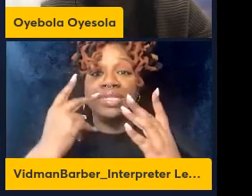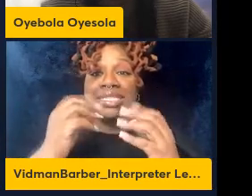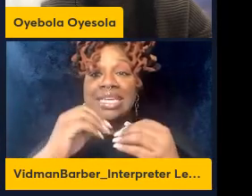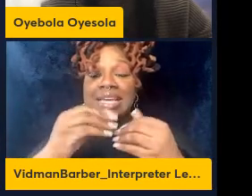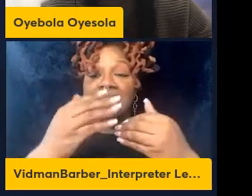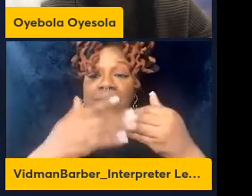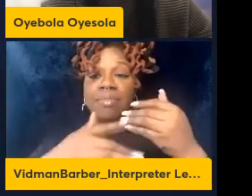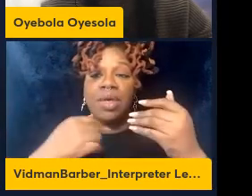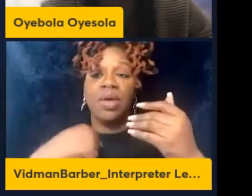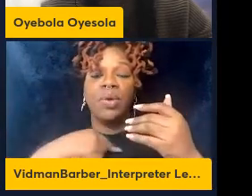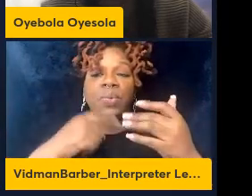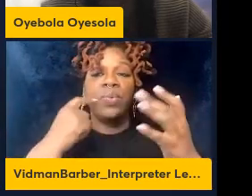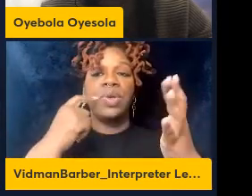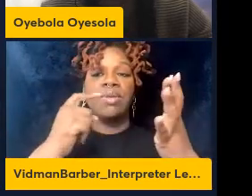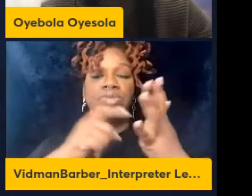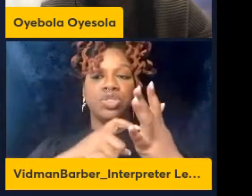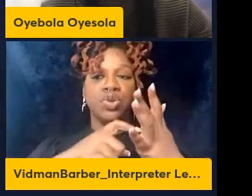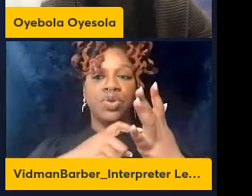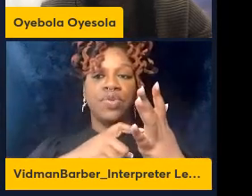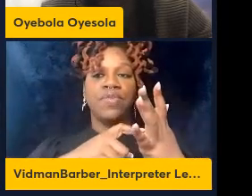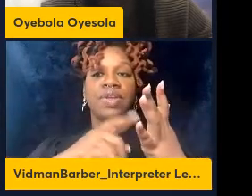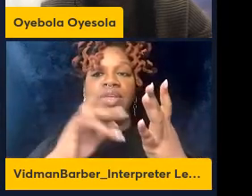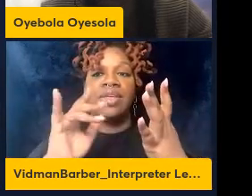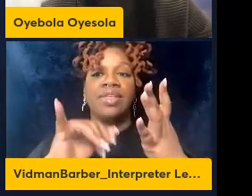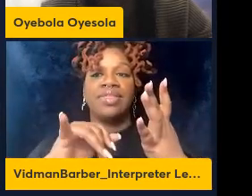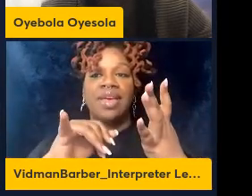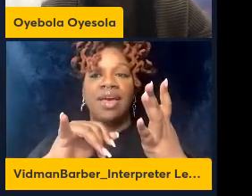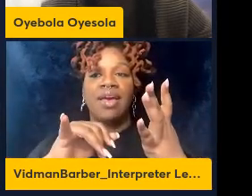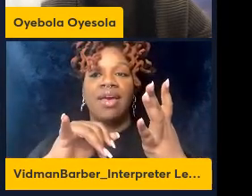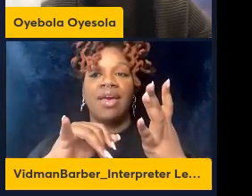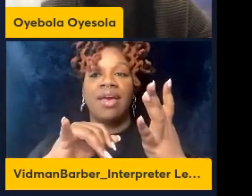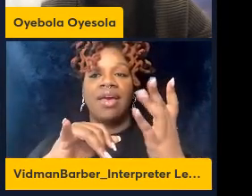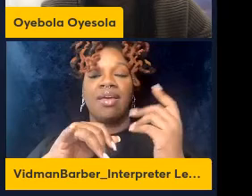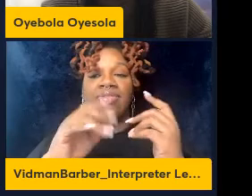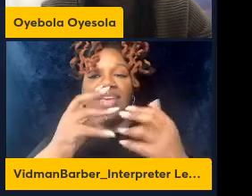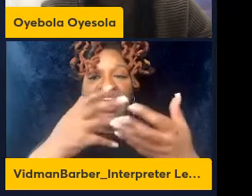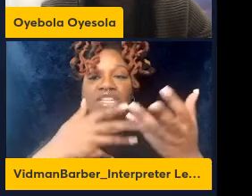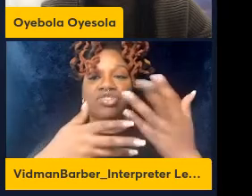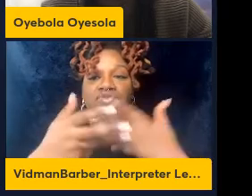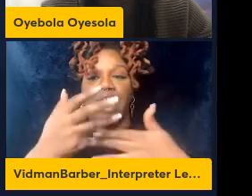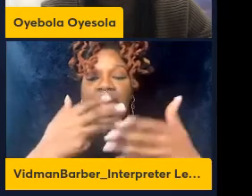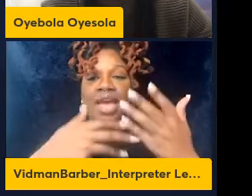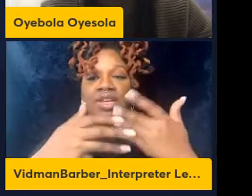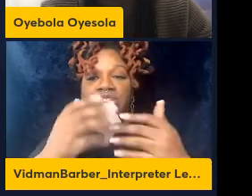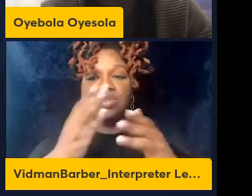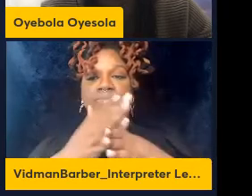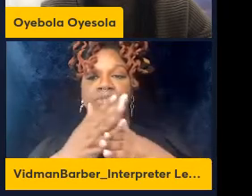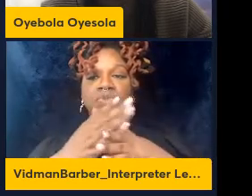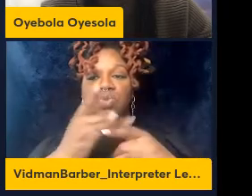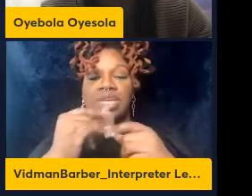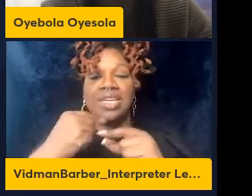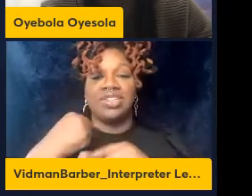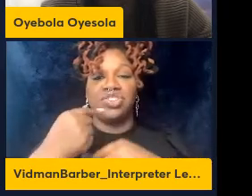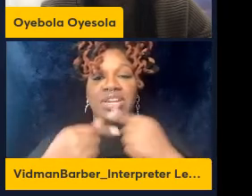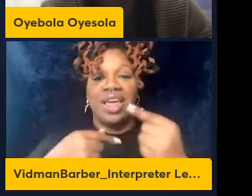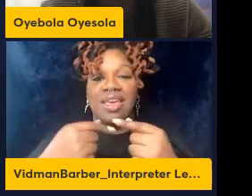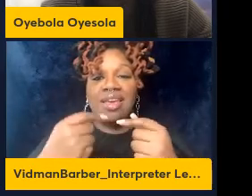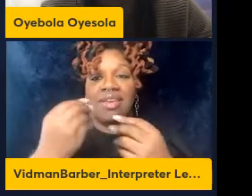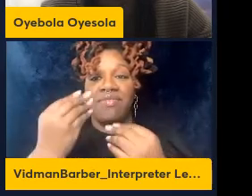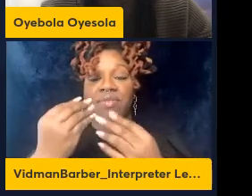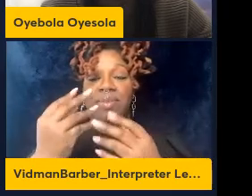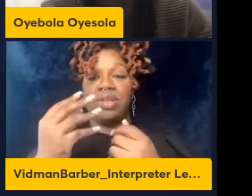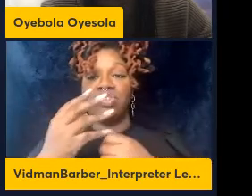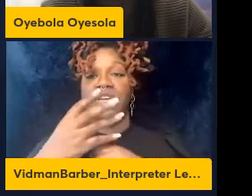observe that indeed there are interactions between genetic osgenetic factors and